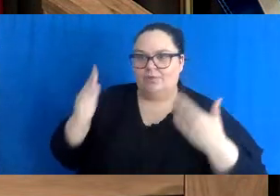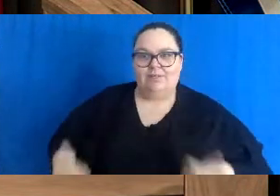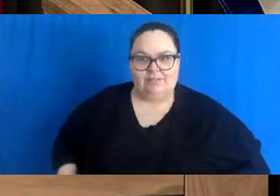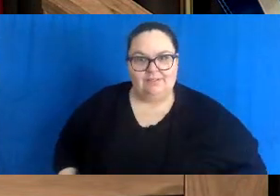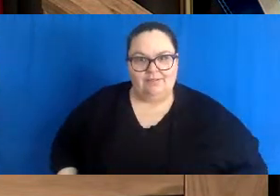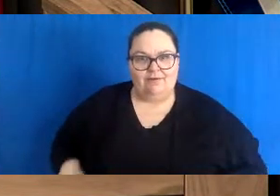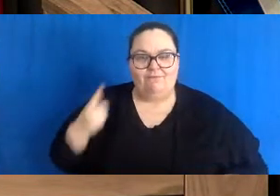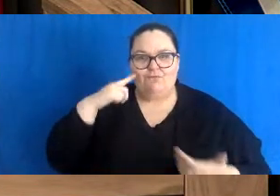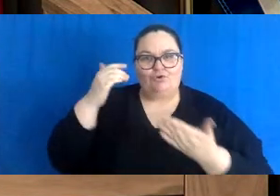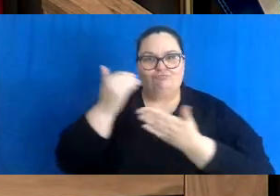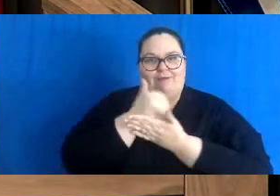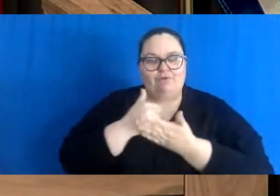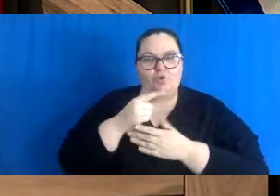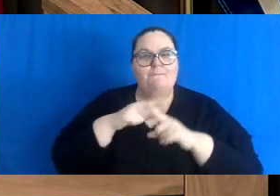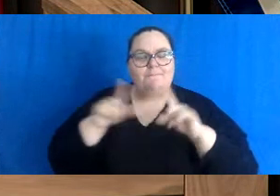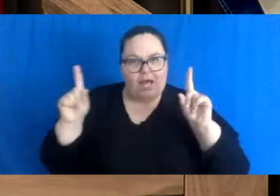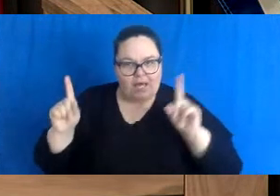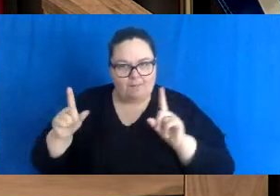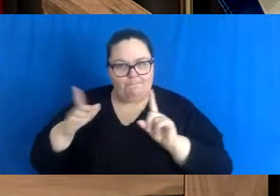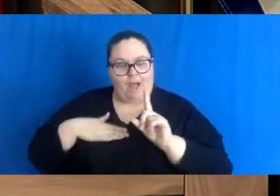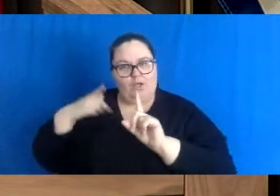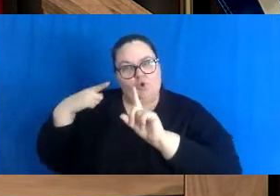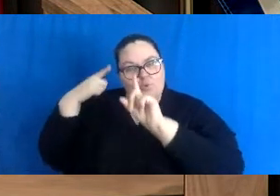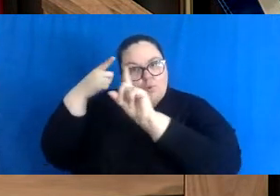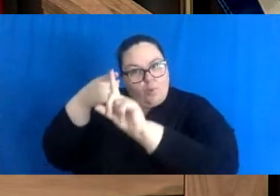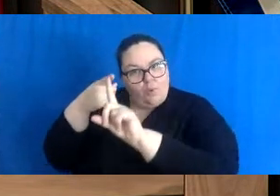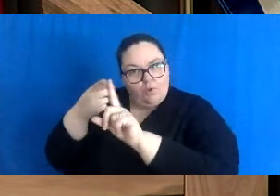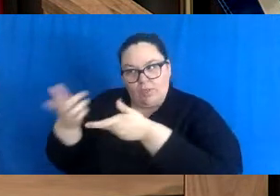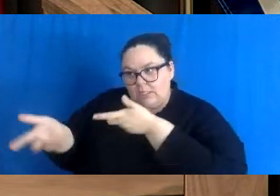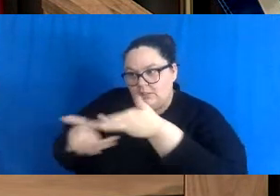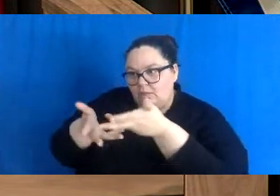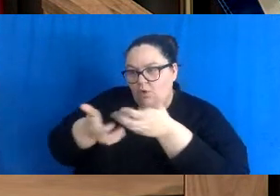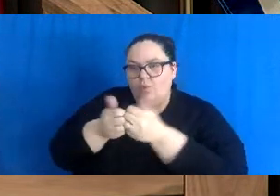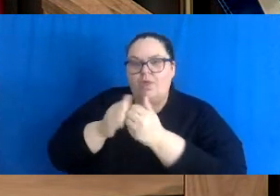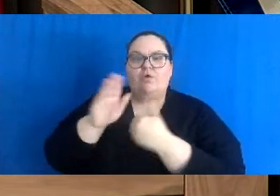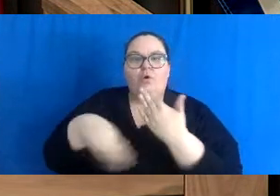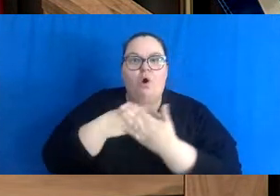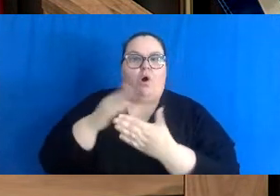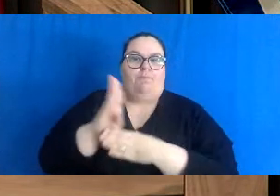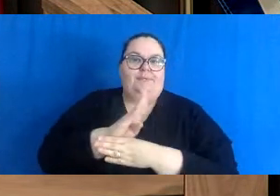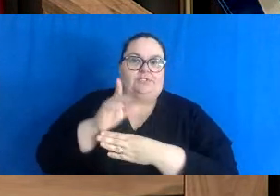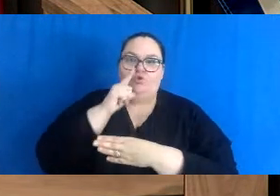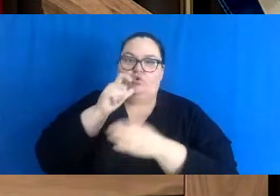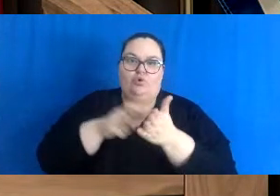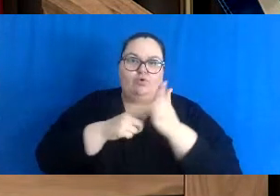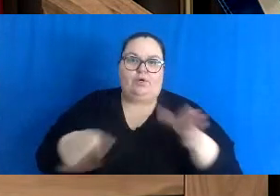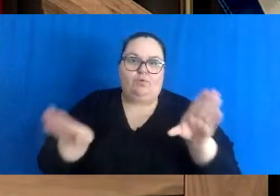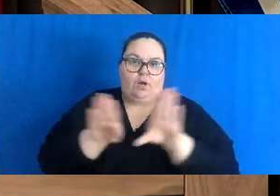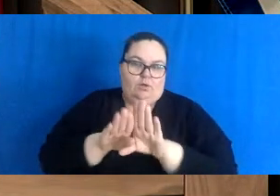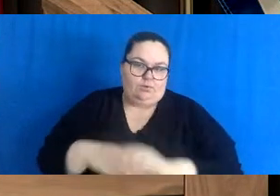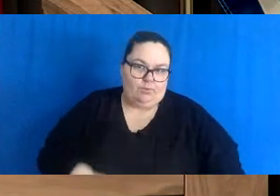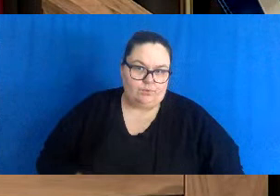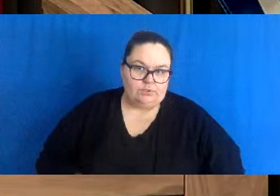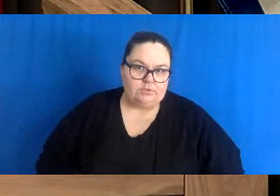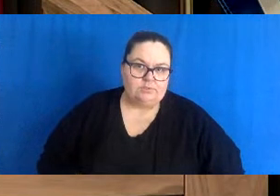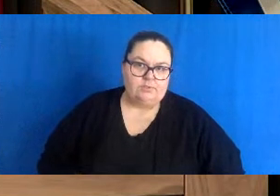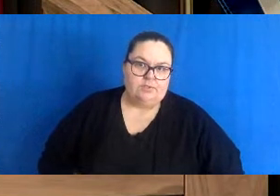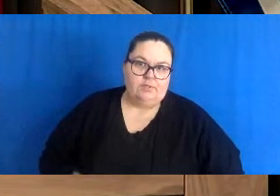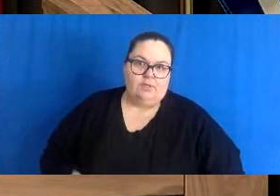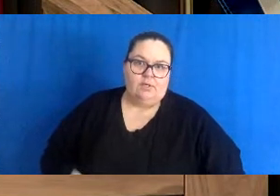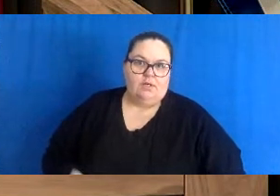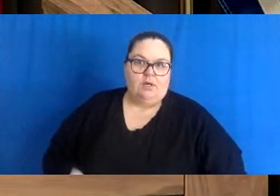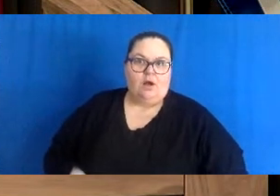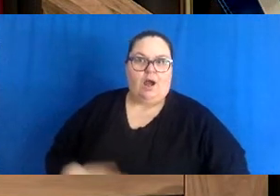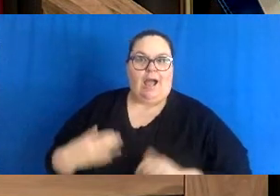revenue. But my intent here is that we will work with every company to understand how our measures are restricting their